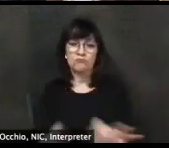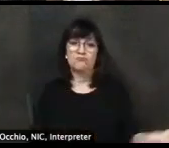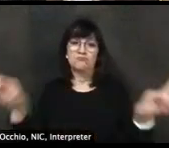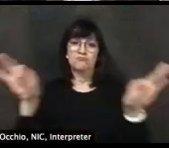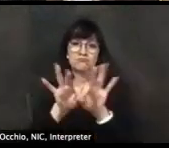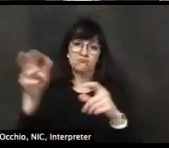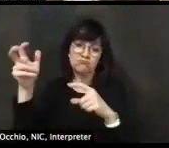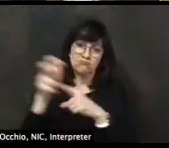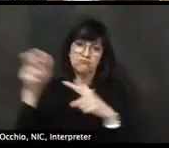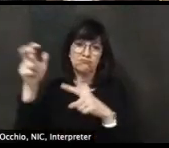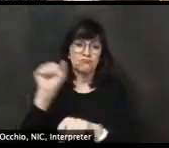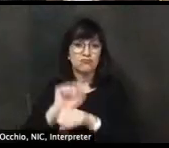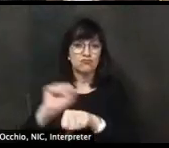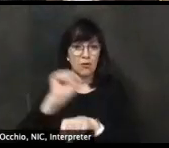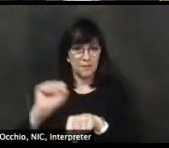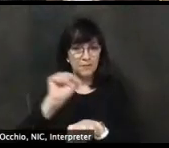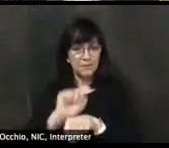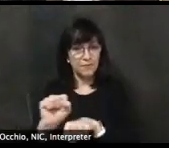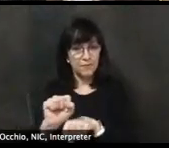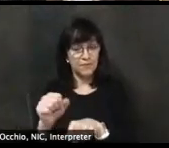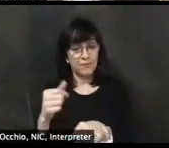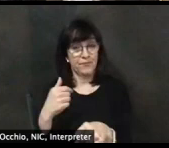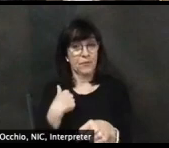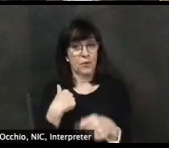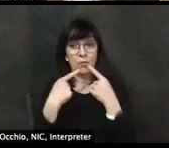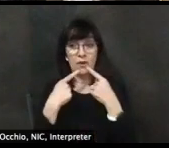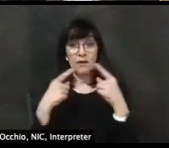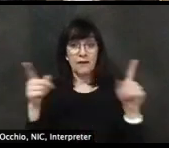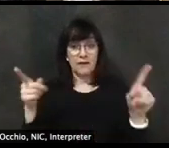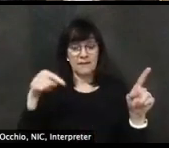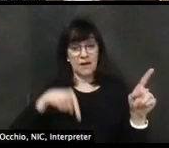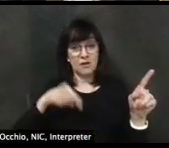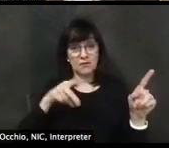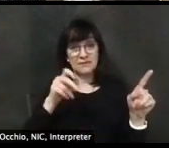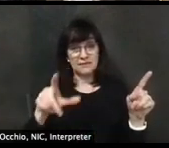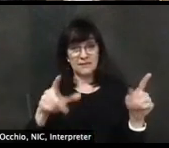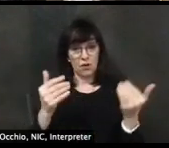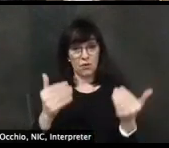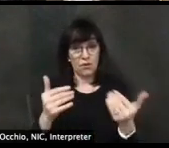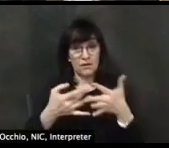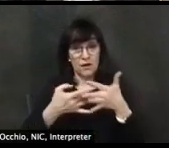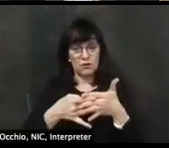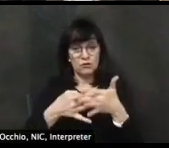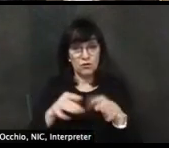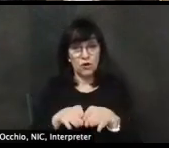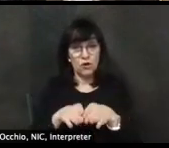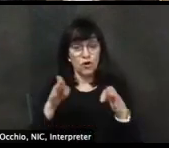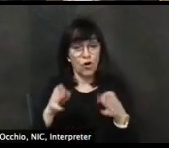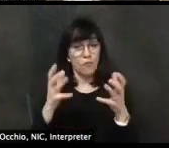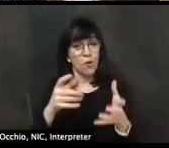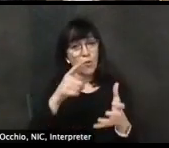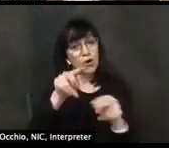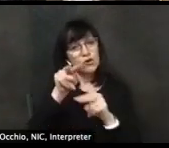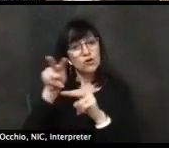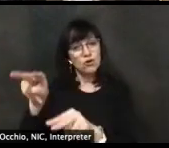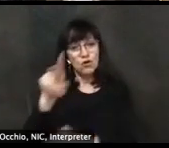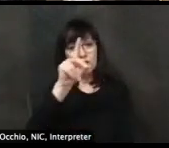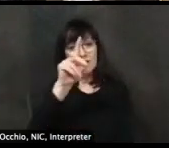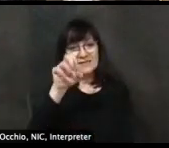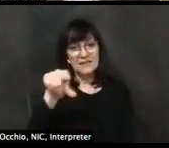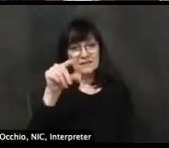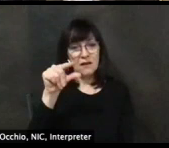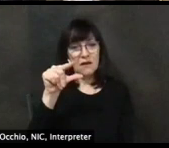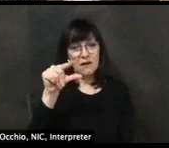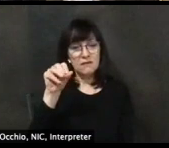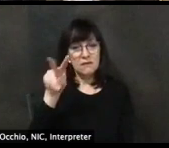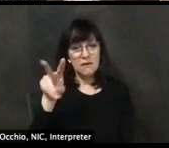for reopening, that you will kindly visit de.gov forward slash economy. This is a form that can